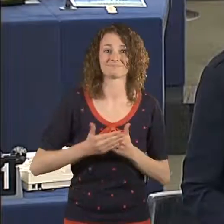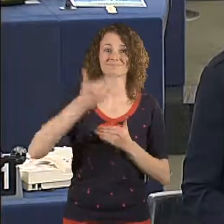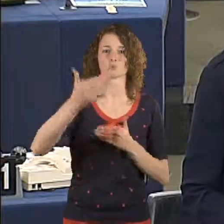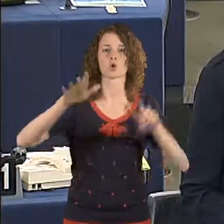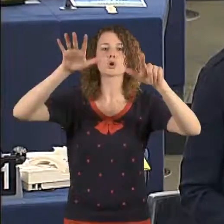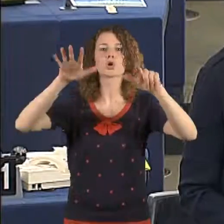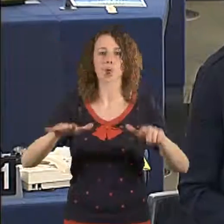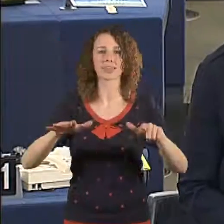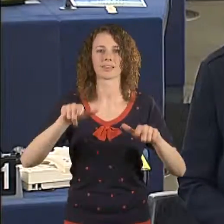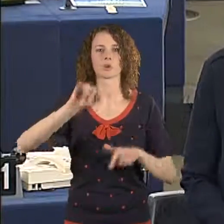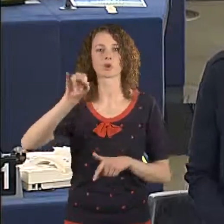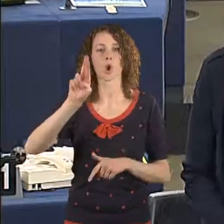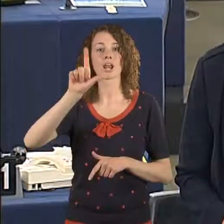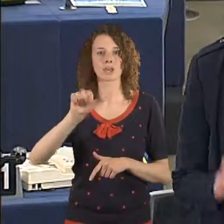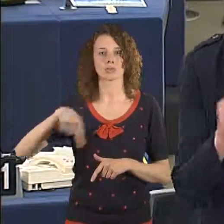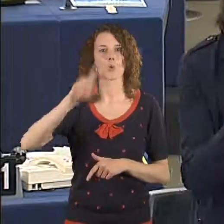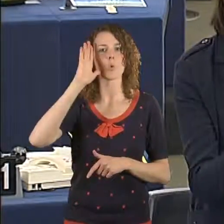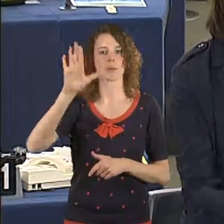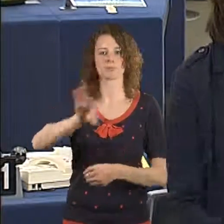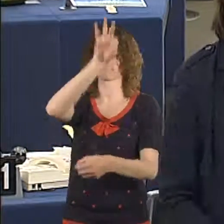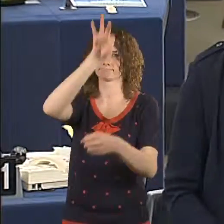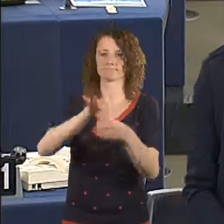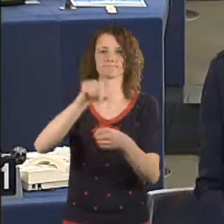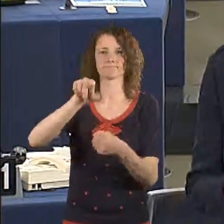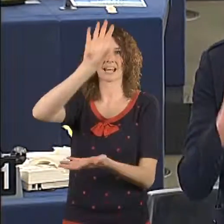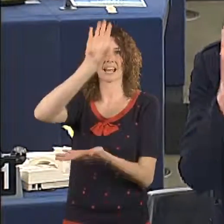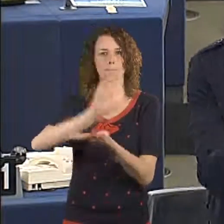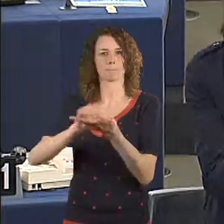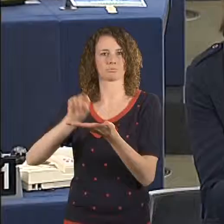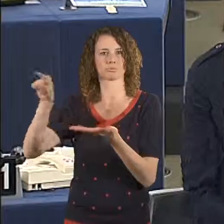Ferber from Bavaria. They find this acceptable.